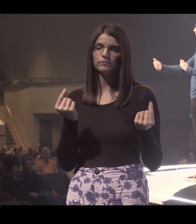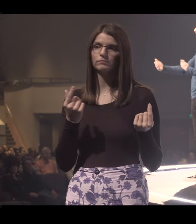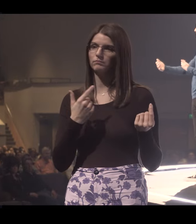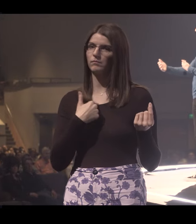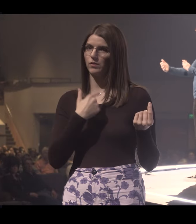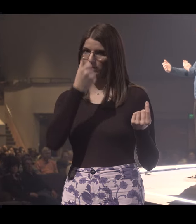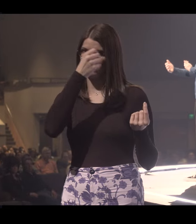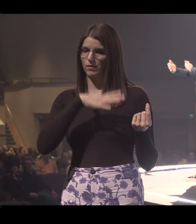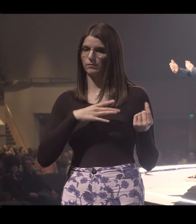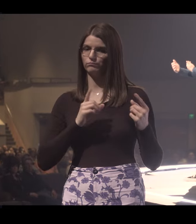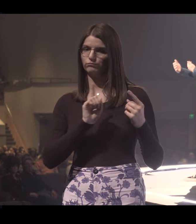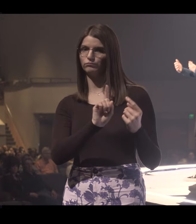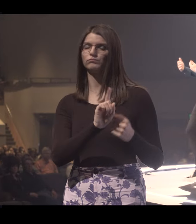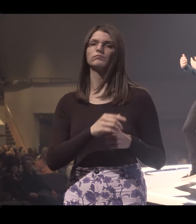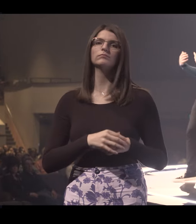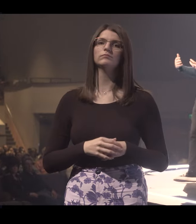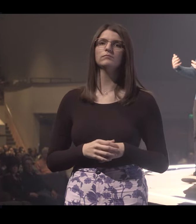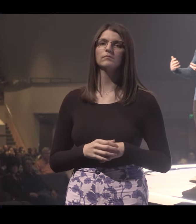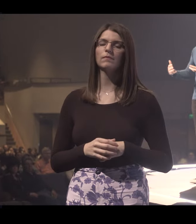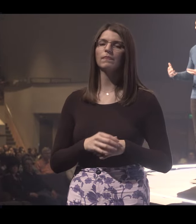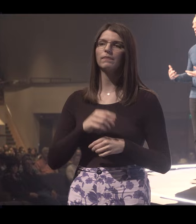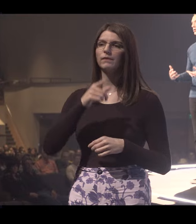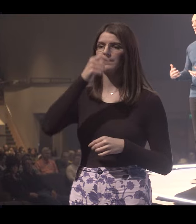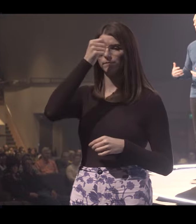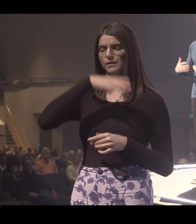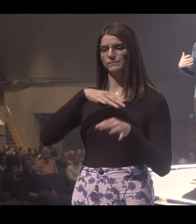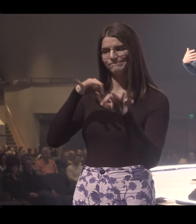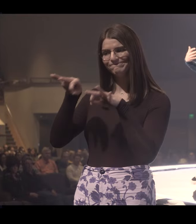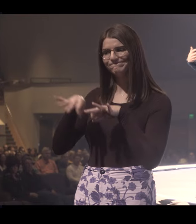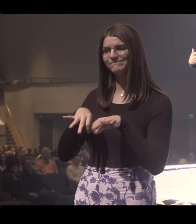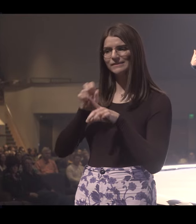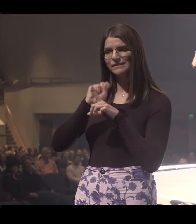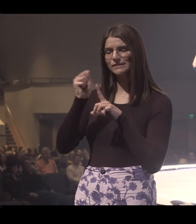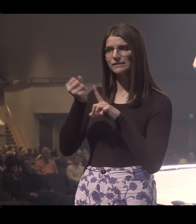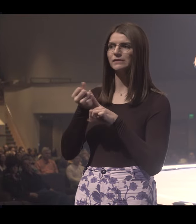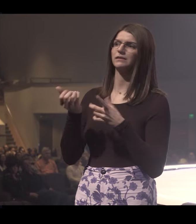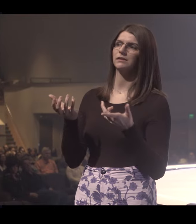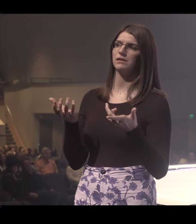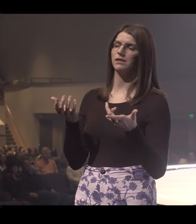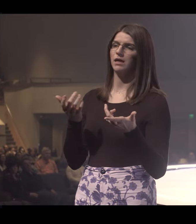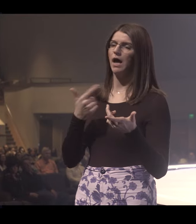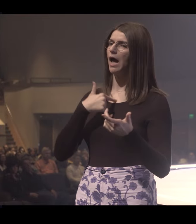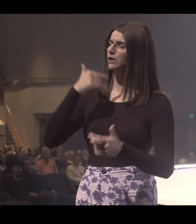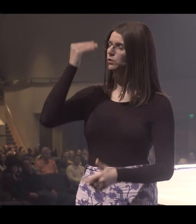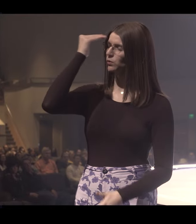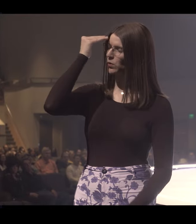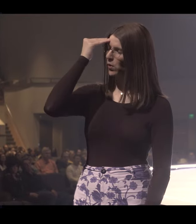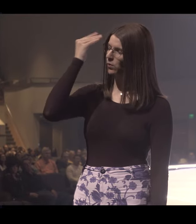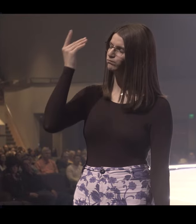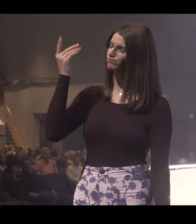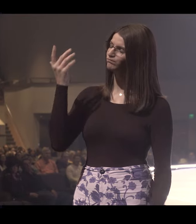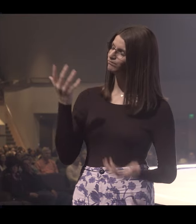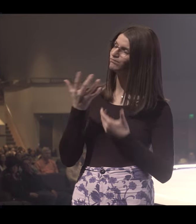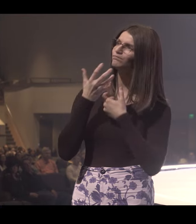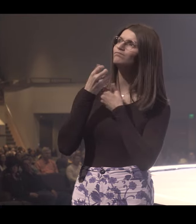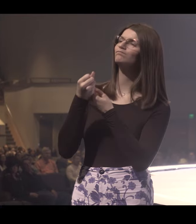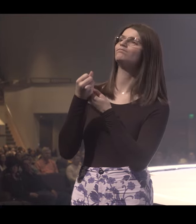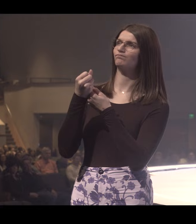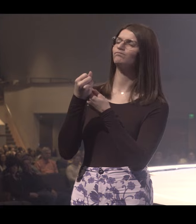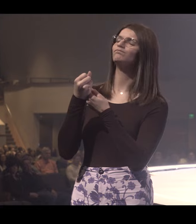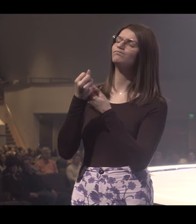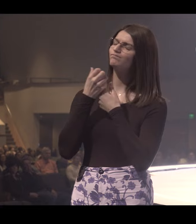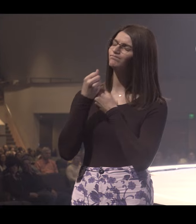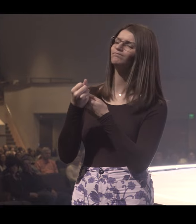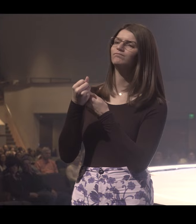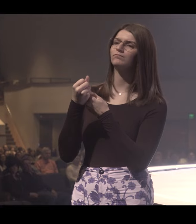do. And I was one of them. And he's explaining the situation and he just says this. He says, I know, I am confident,